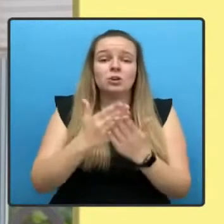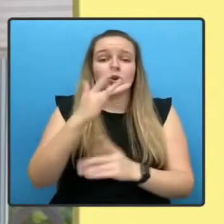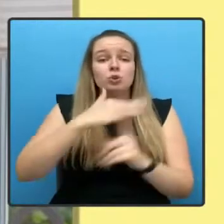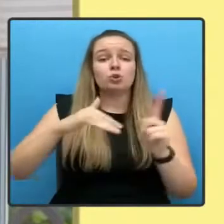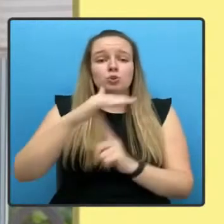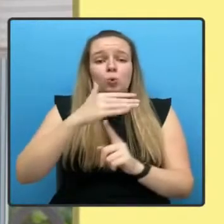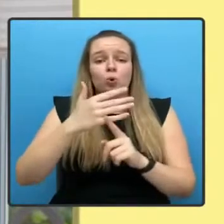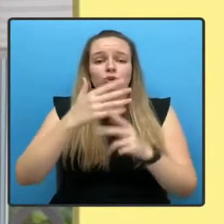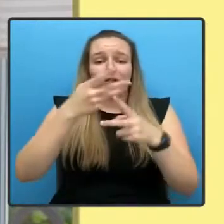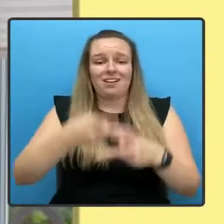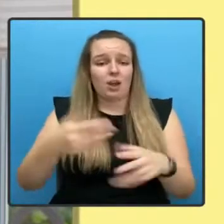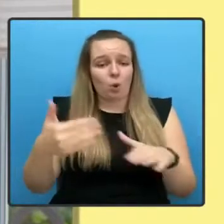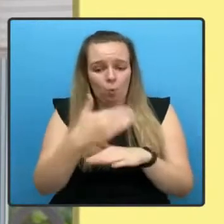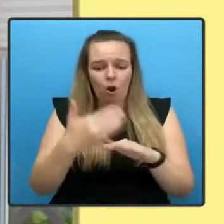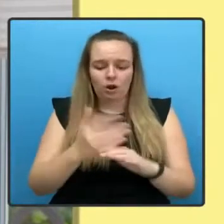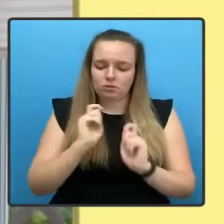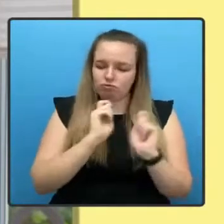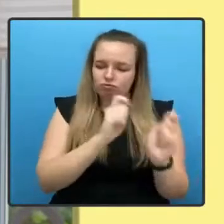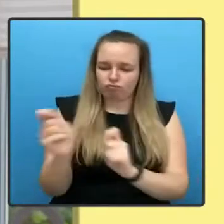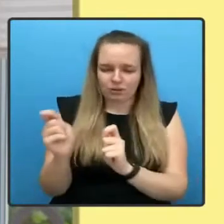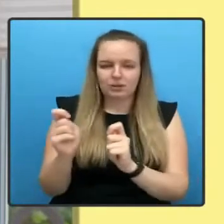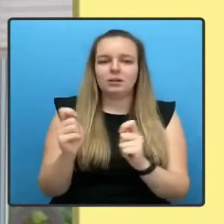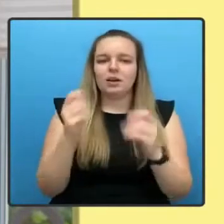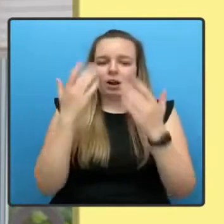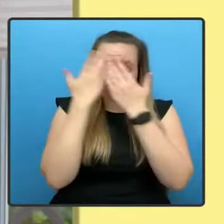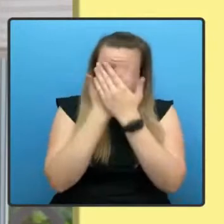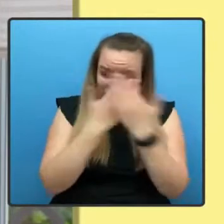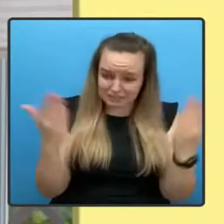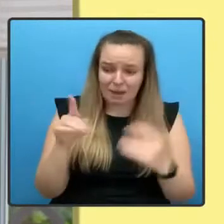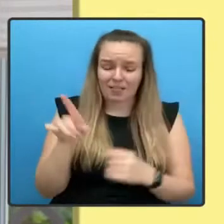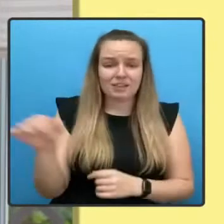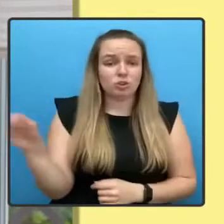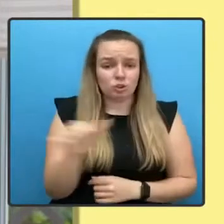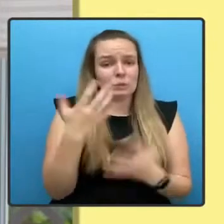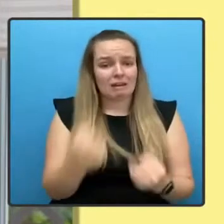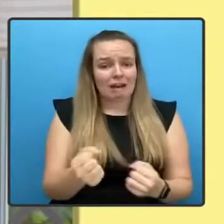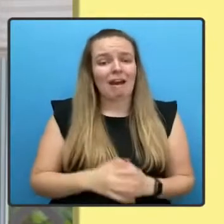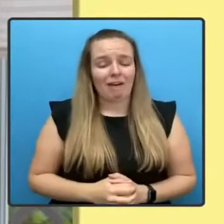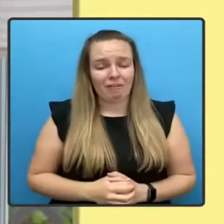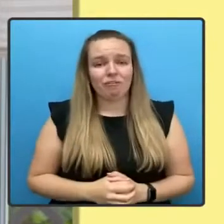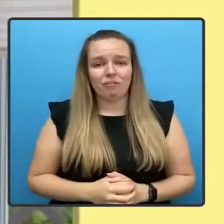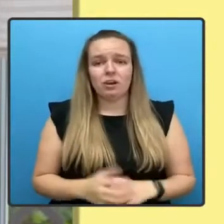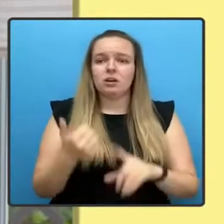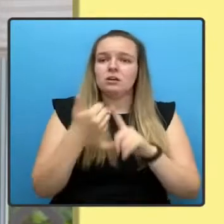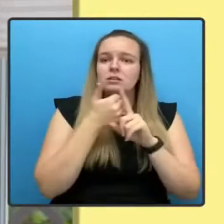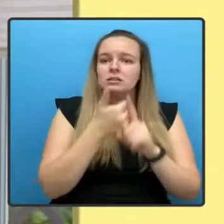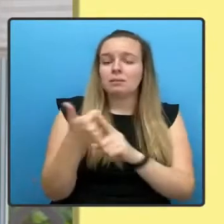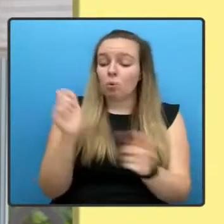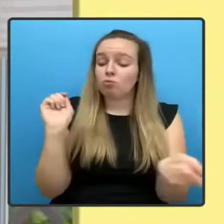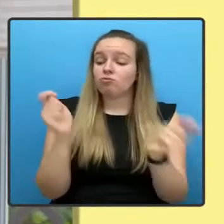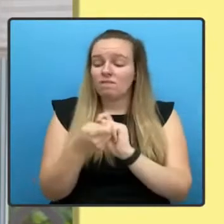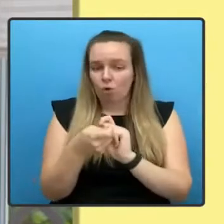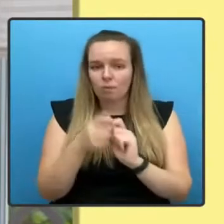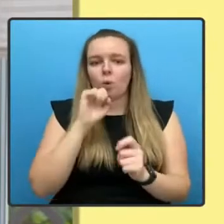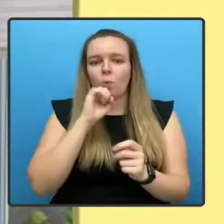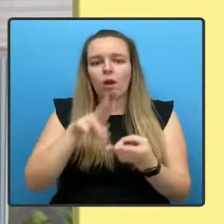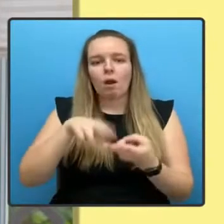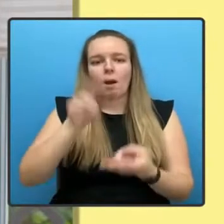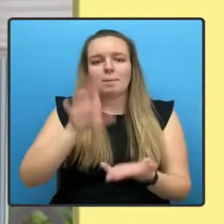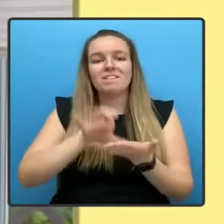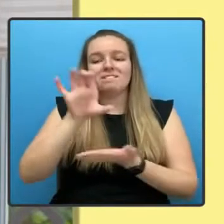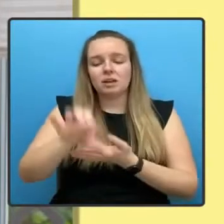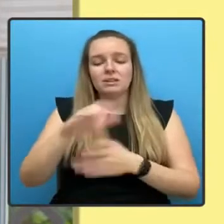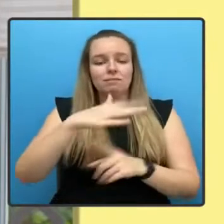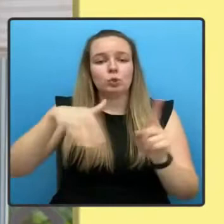treated with the respect they deserve. To support the reform, we will increase funding for social care by at least £800